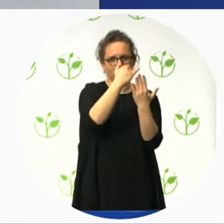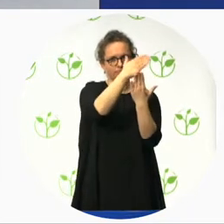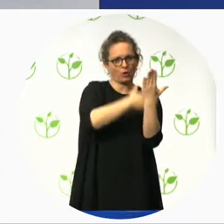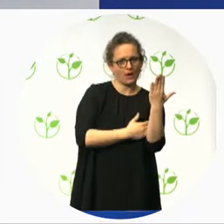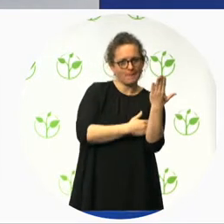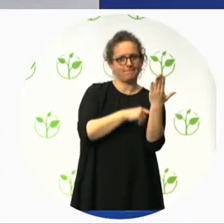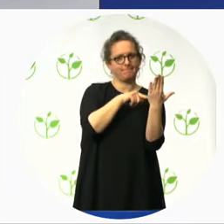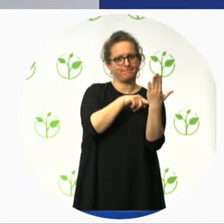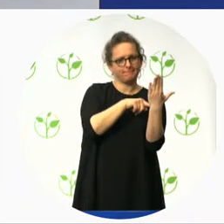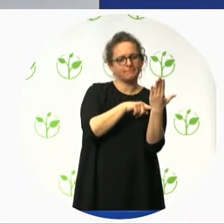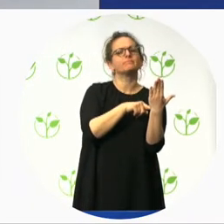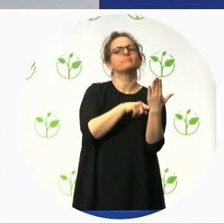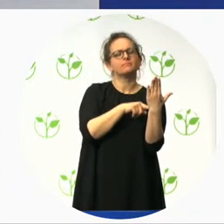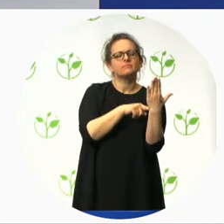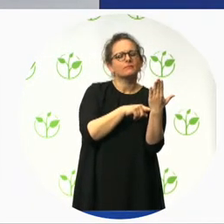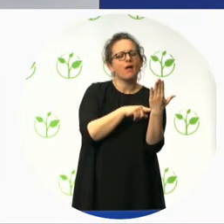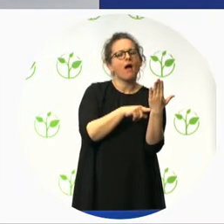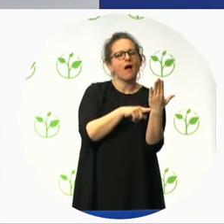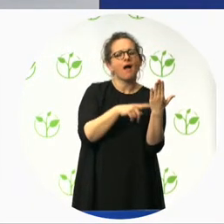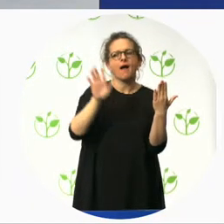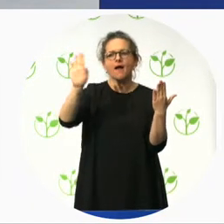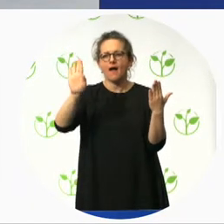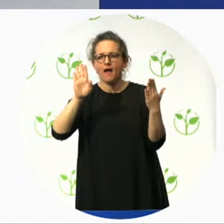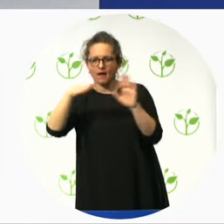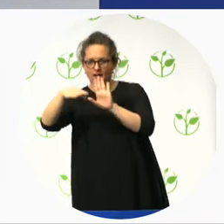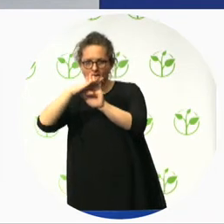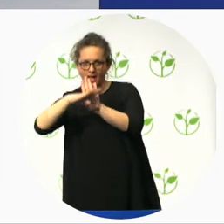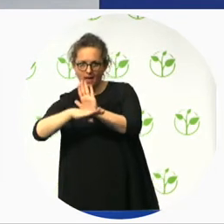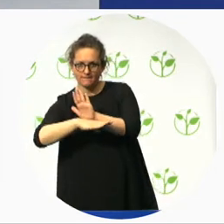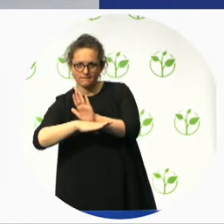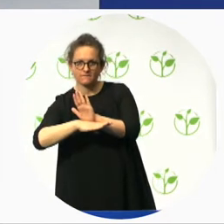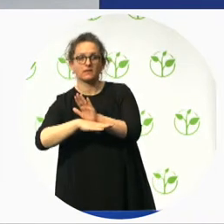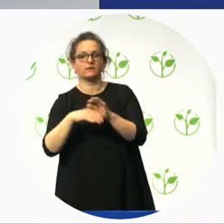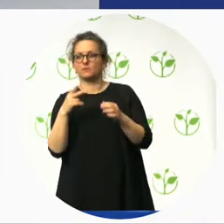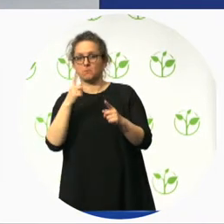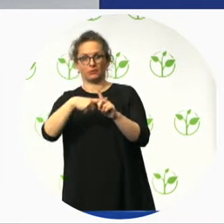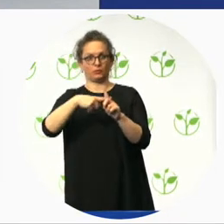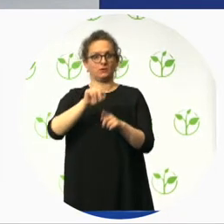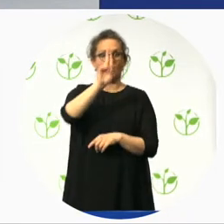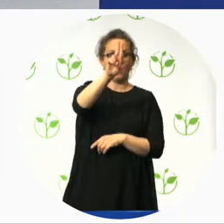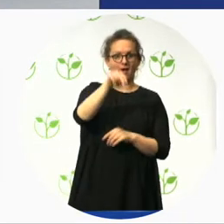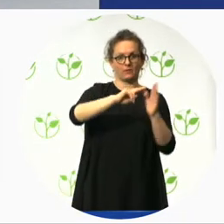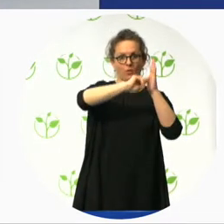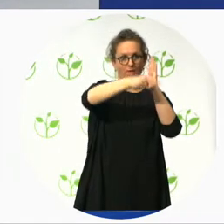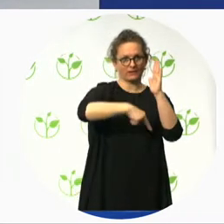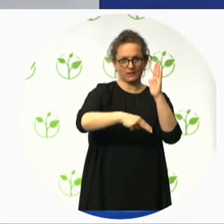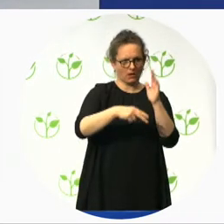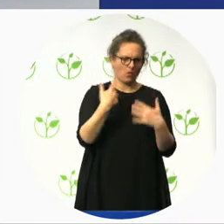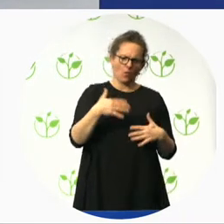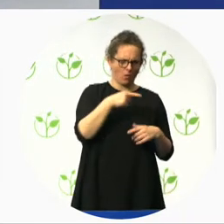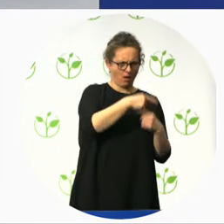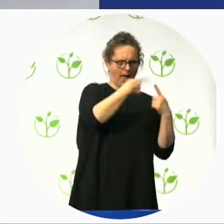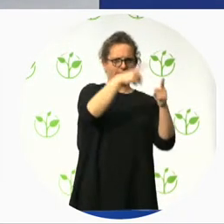rights legislation including the CRPD are complex. It is imperative that designers, architects,